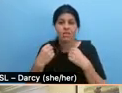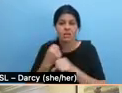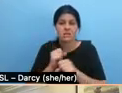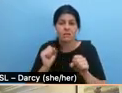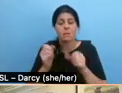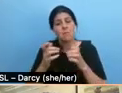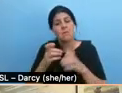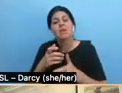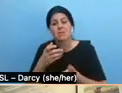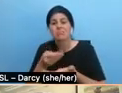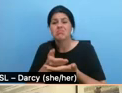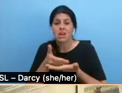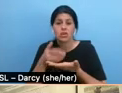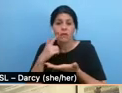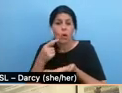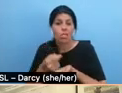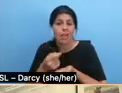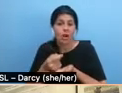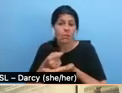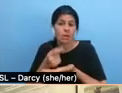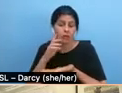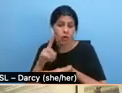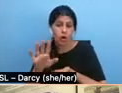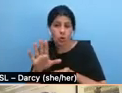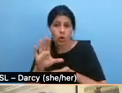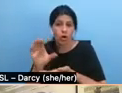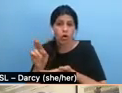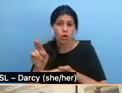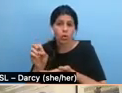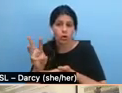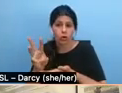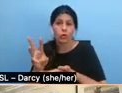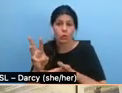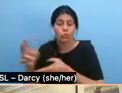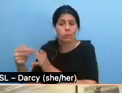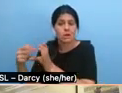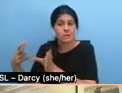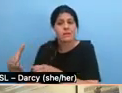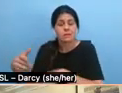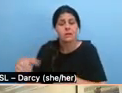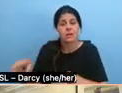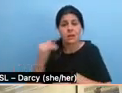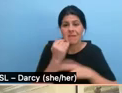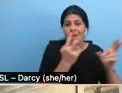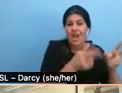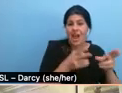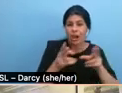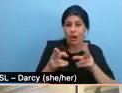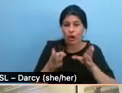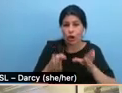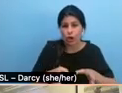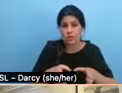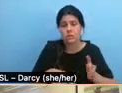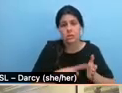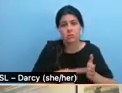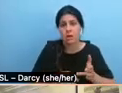therapy for your crew and, uh, participants, you know, there's, there's, uh, if editors sometimes just have an